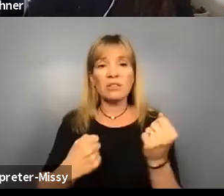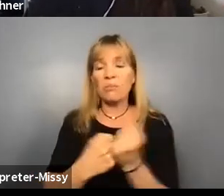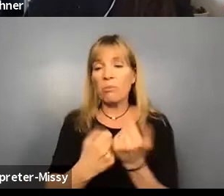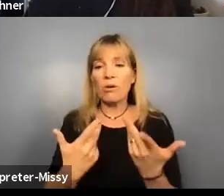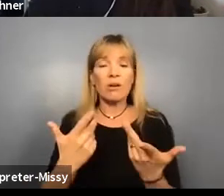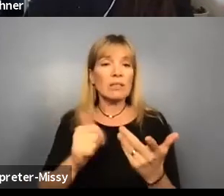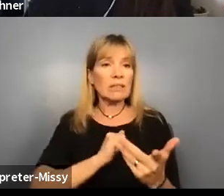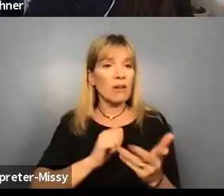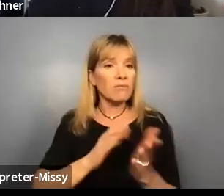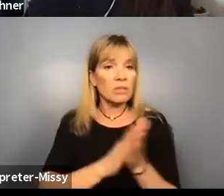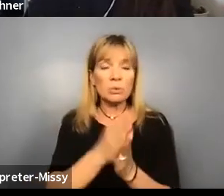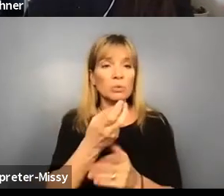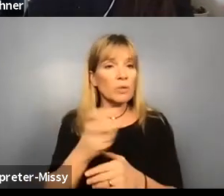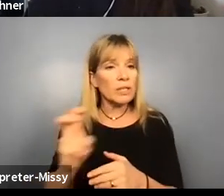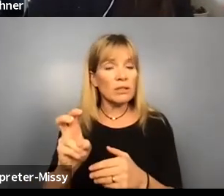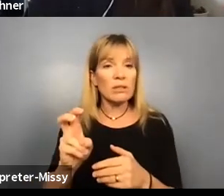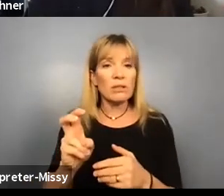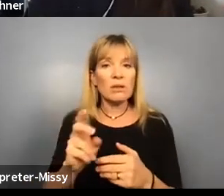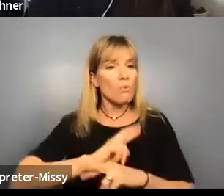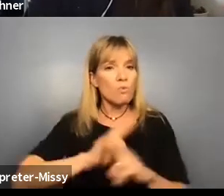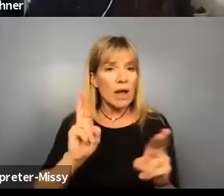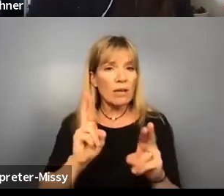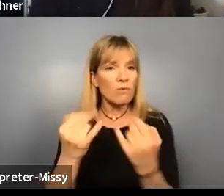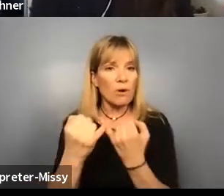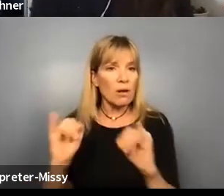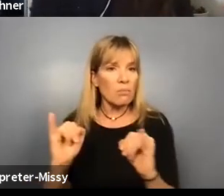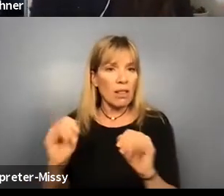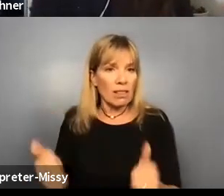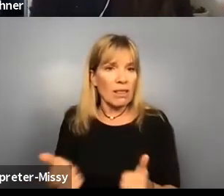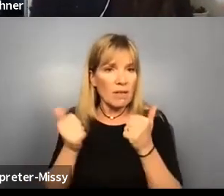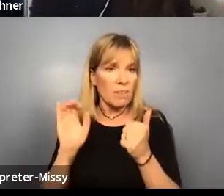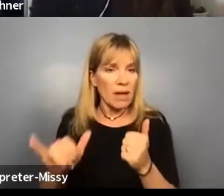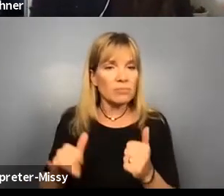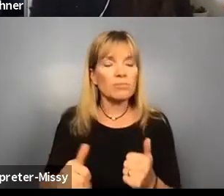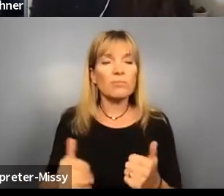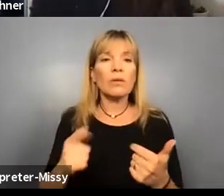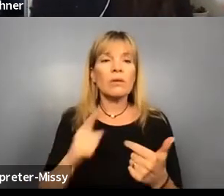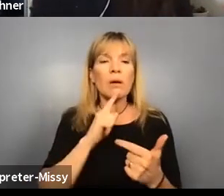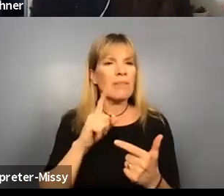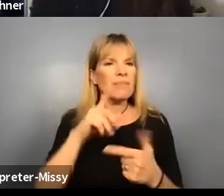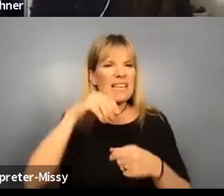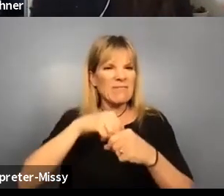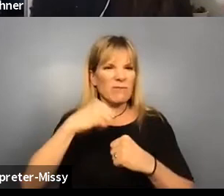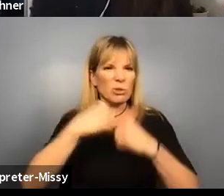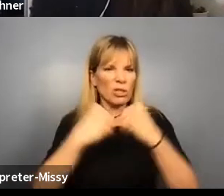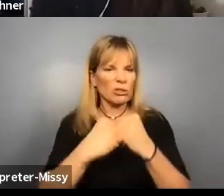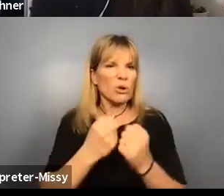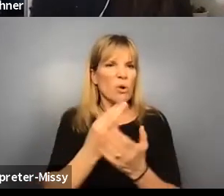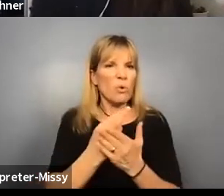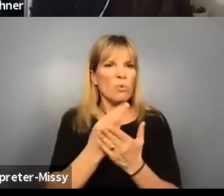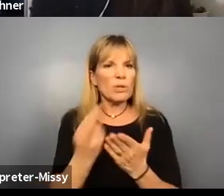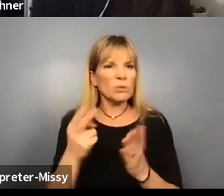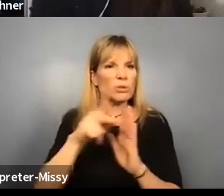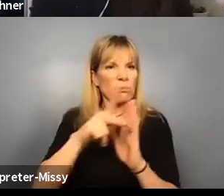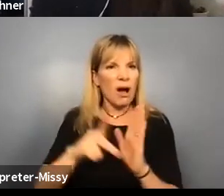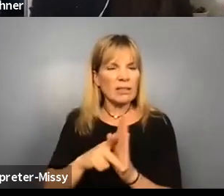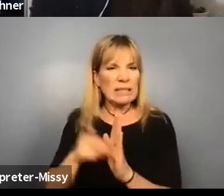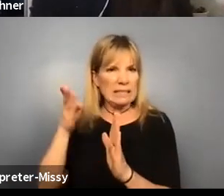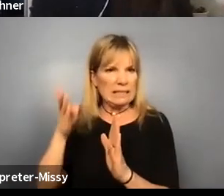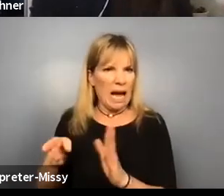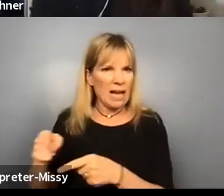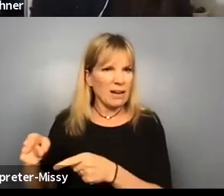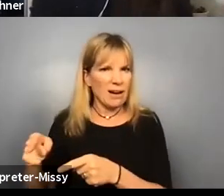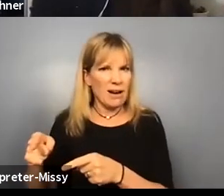to make the transition, and readiness for independent living. The infrastructures and resource policy side of